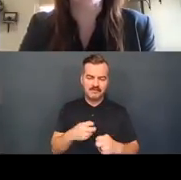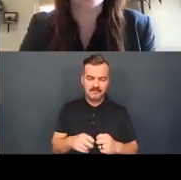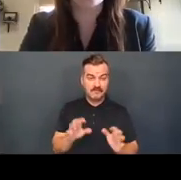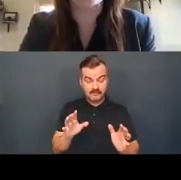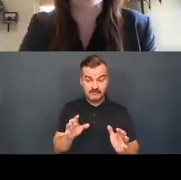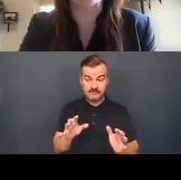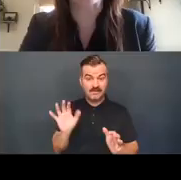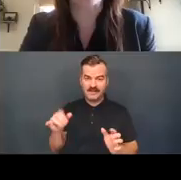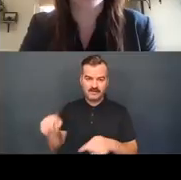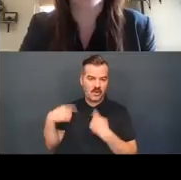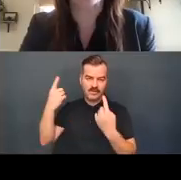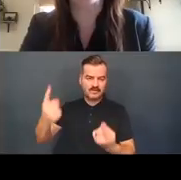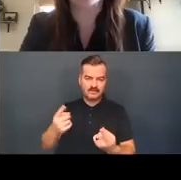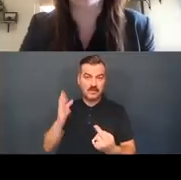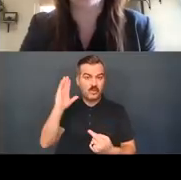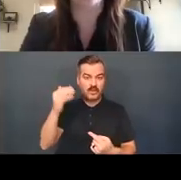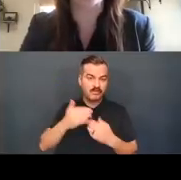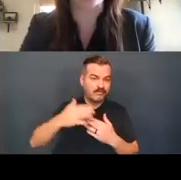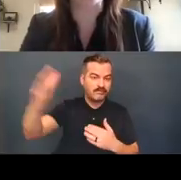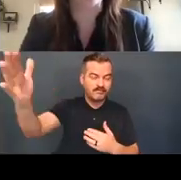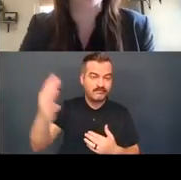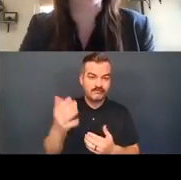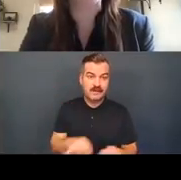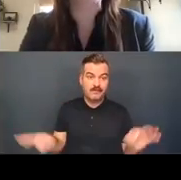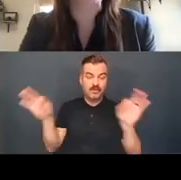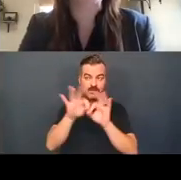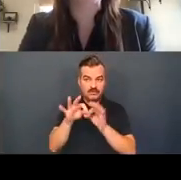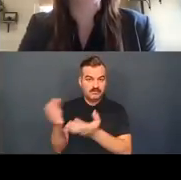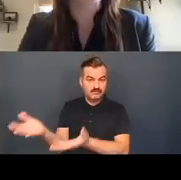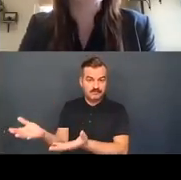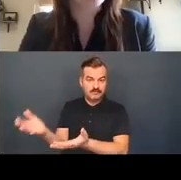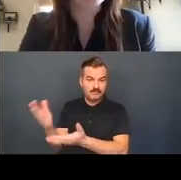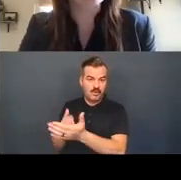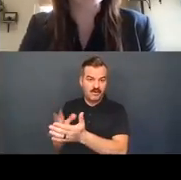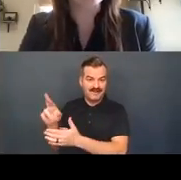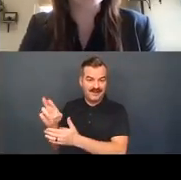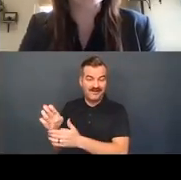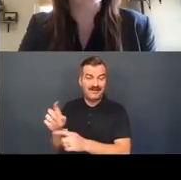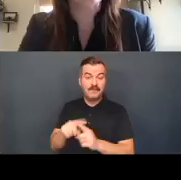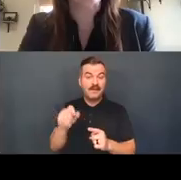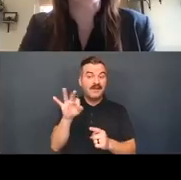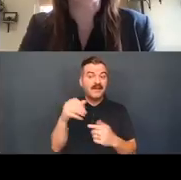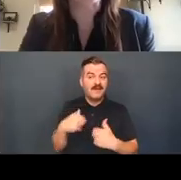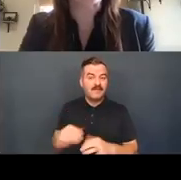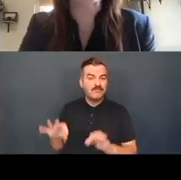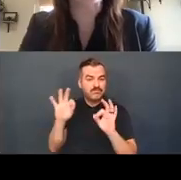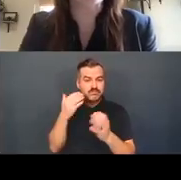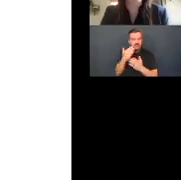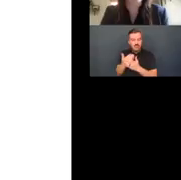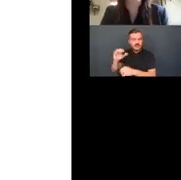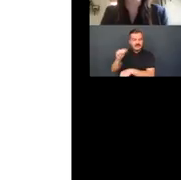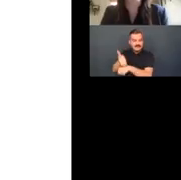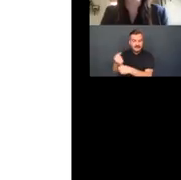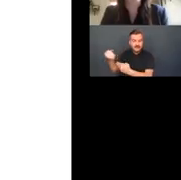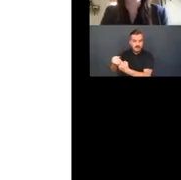these have always been and will always be key loci of care. When properly supported, this can be